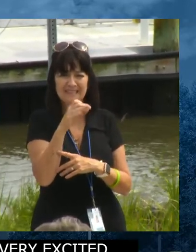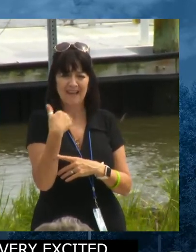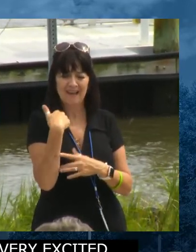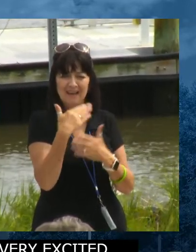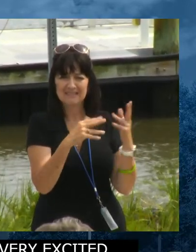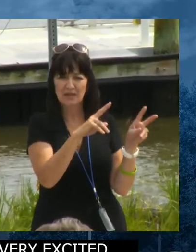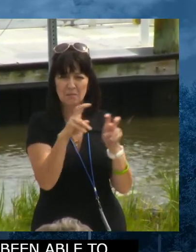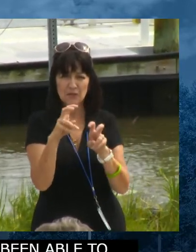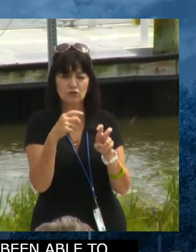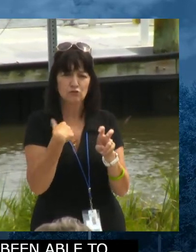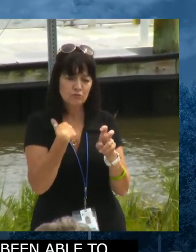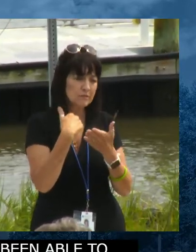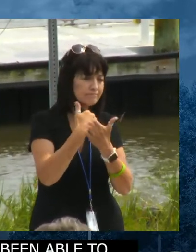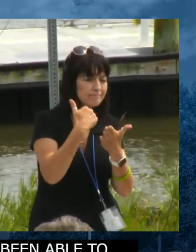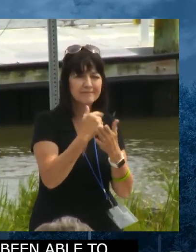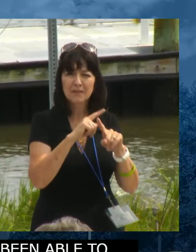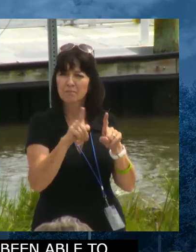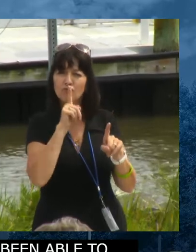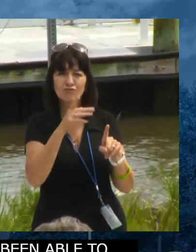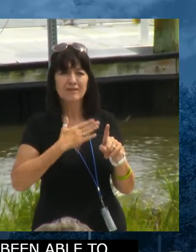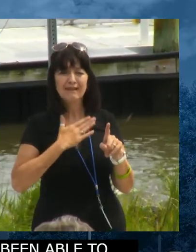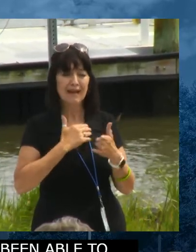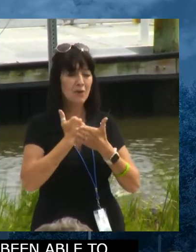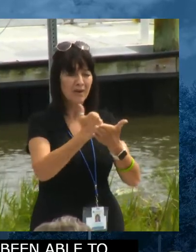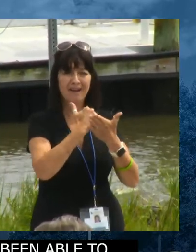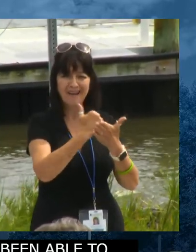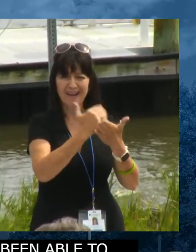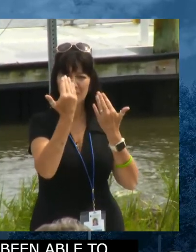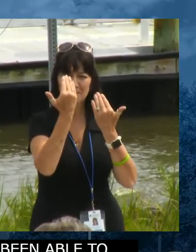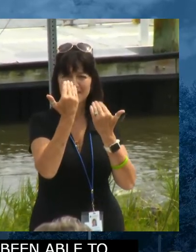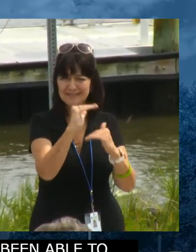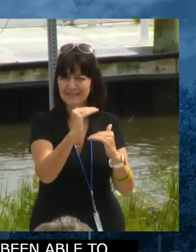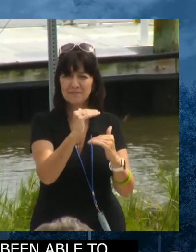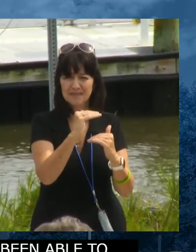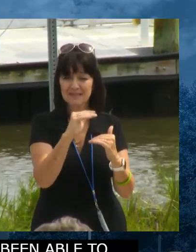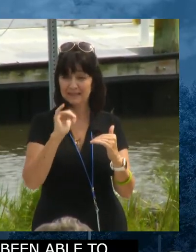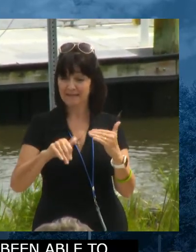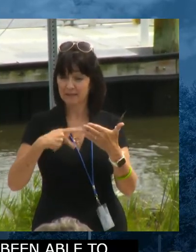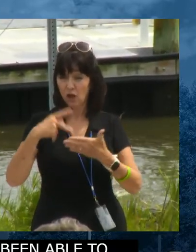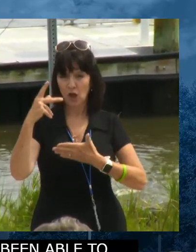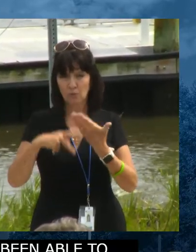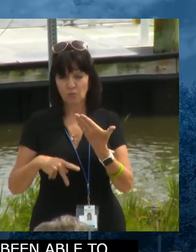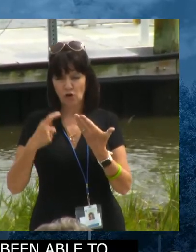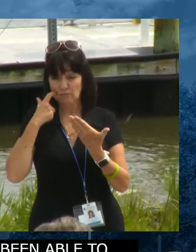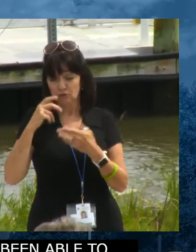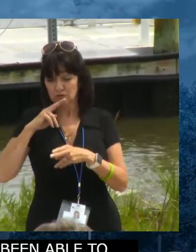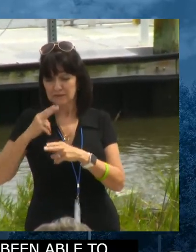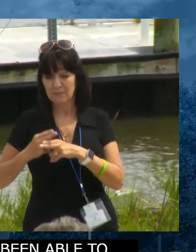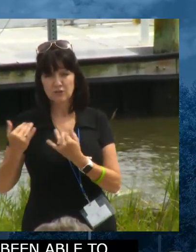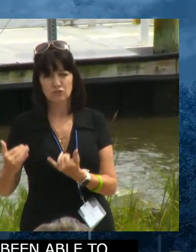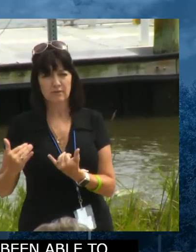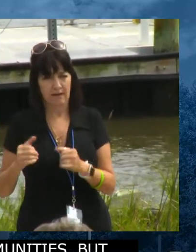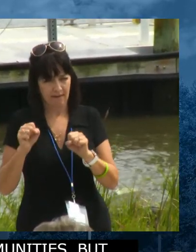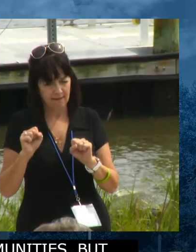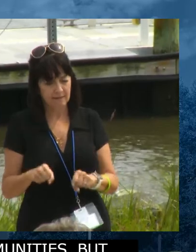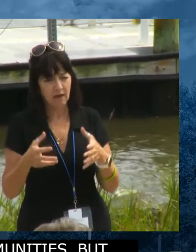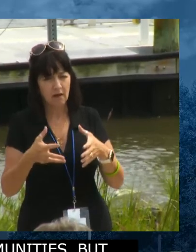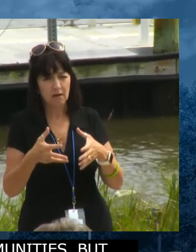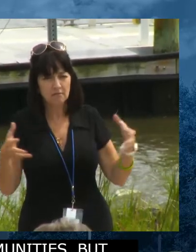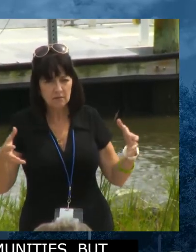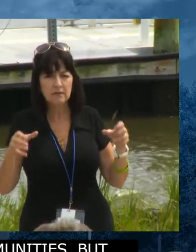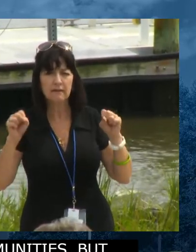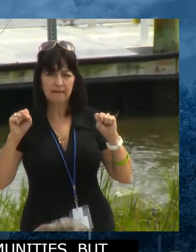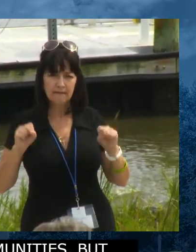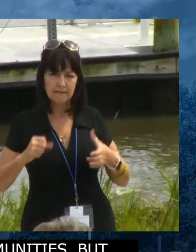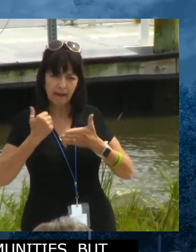really, with the resources and, you know, the new programs that we're talking about now, we just see that expanding and us being able to do so